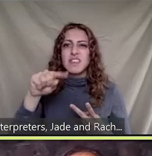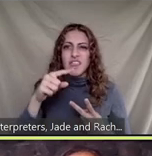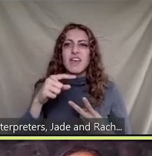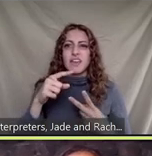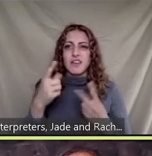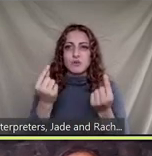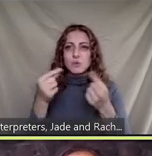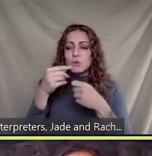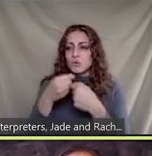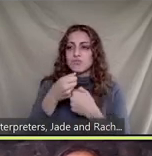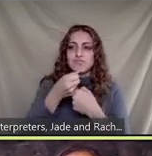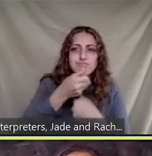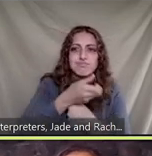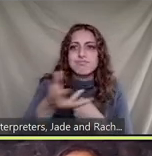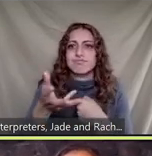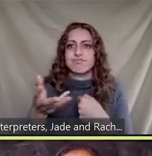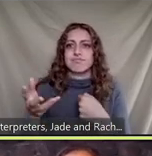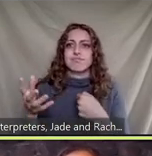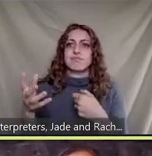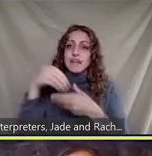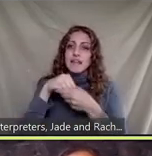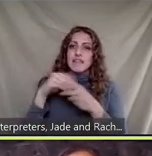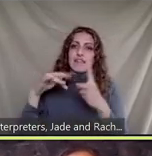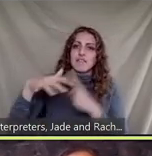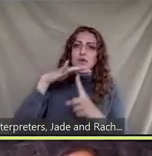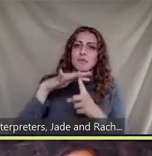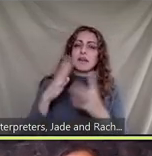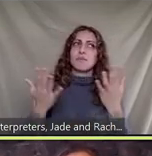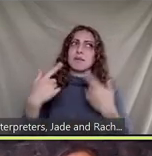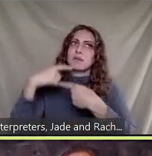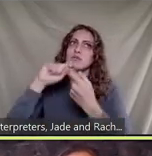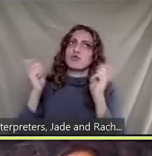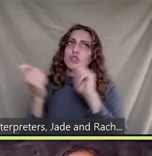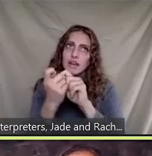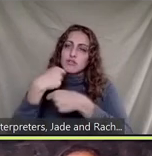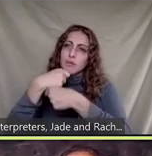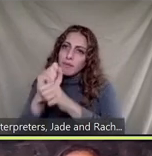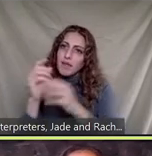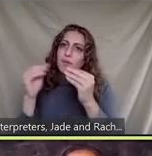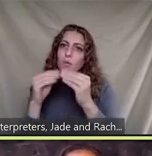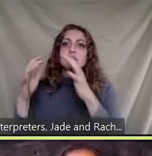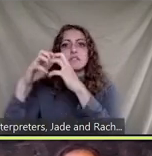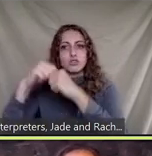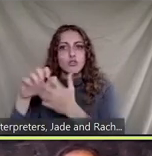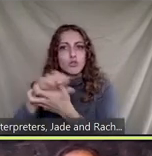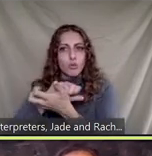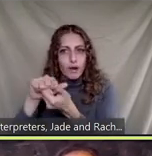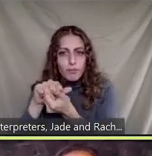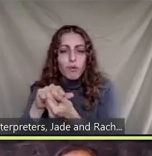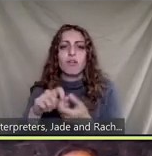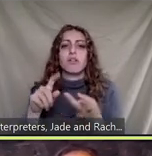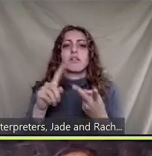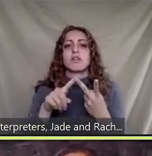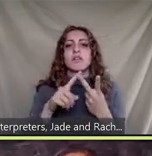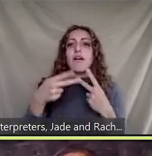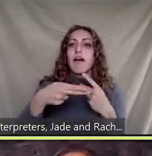these things should be made to be degradable versus those things that we want to design to be persistent because they have high molecular